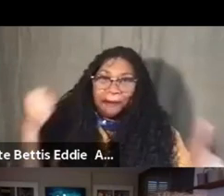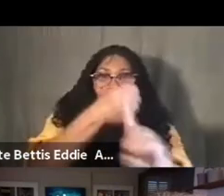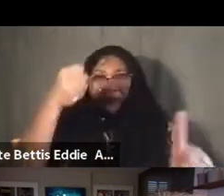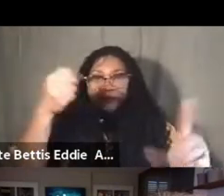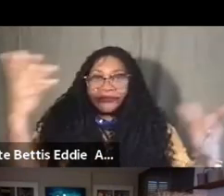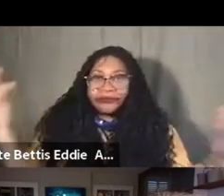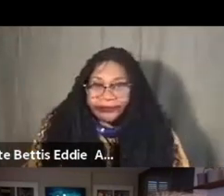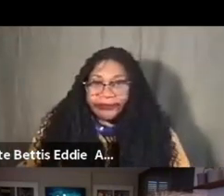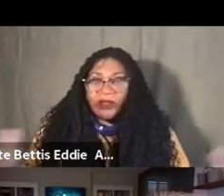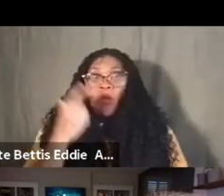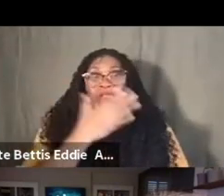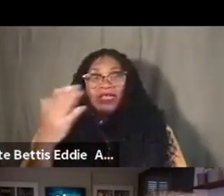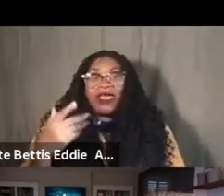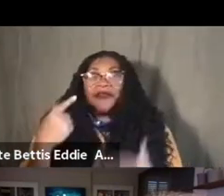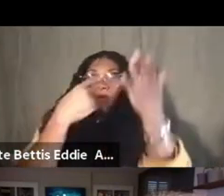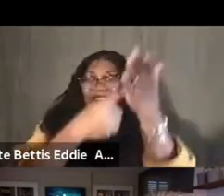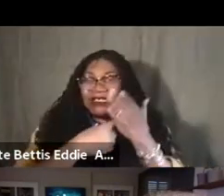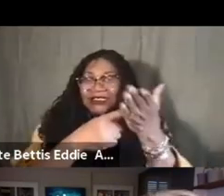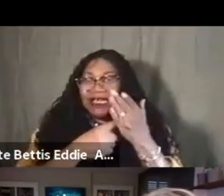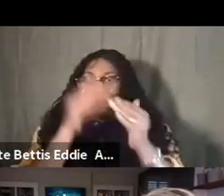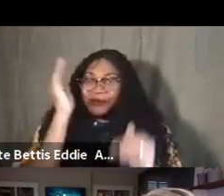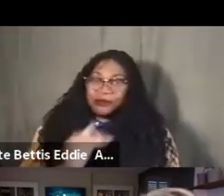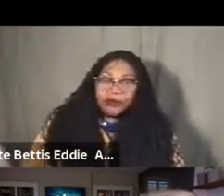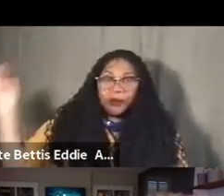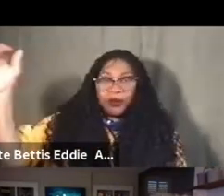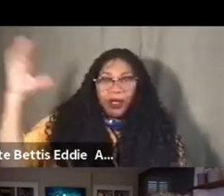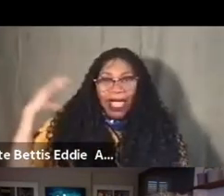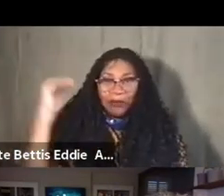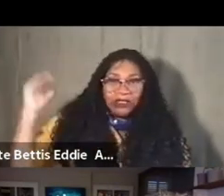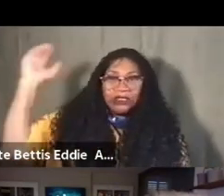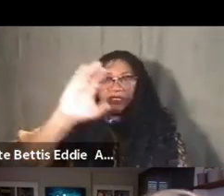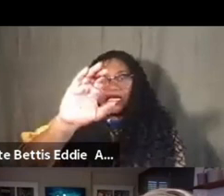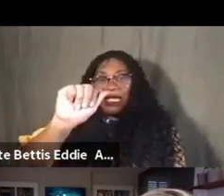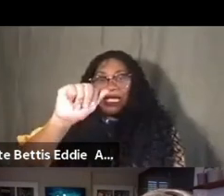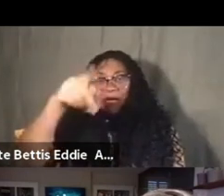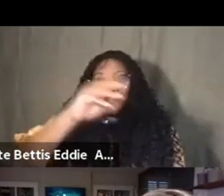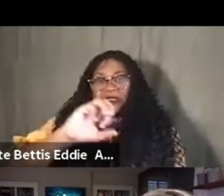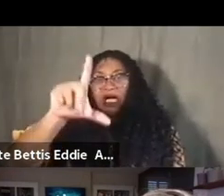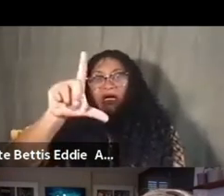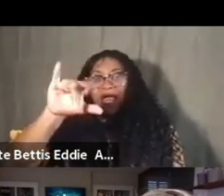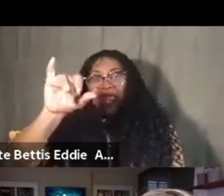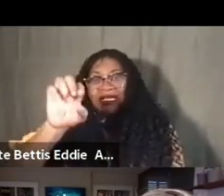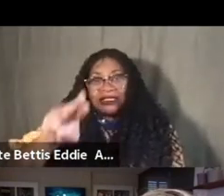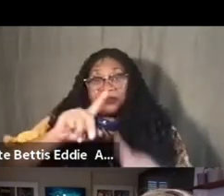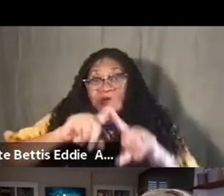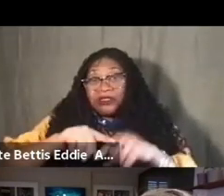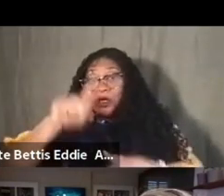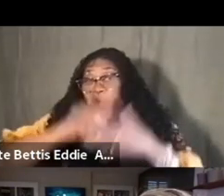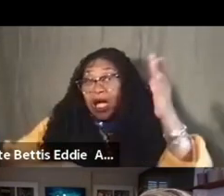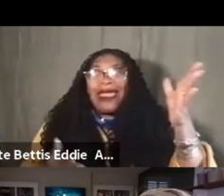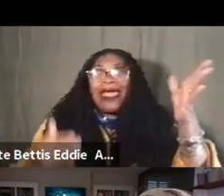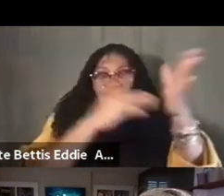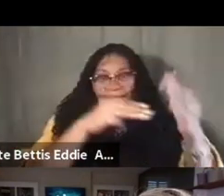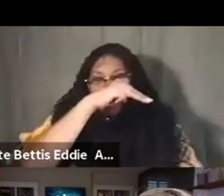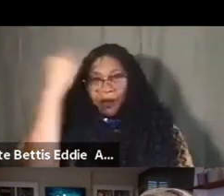of the things that was in the chat, it said that capitalism relies on, you know, on anti-Blackness, and that is a fact. I think